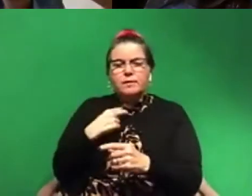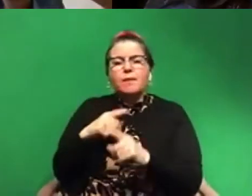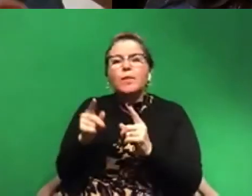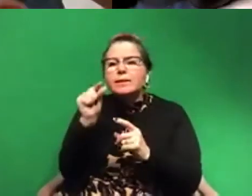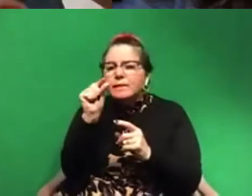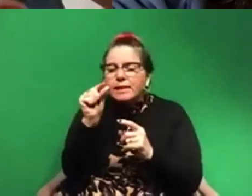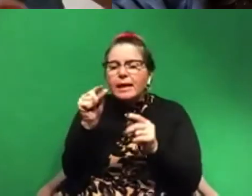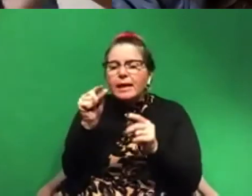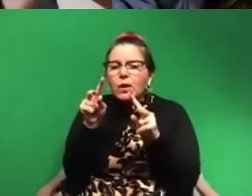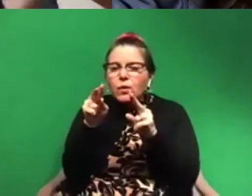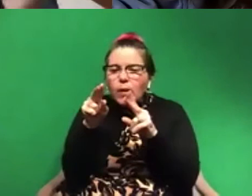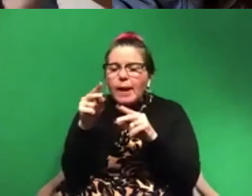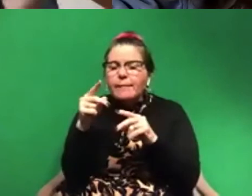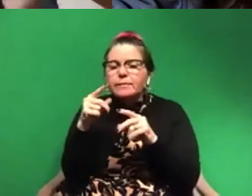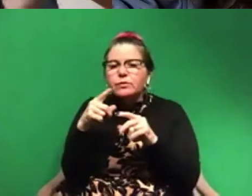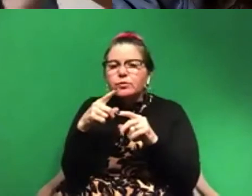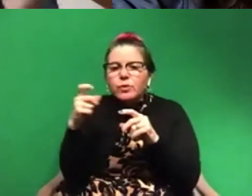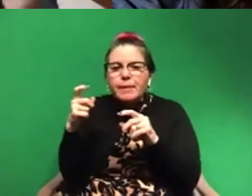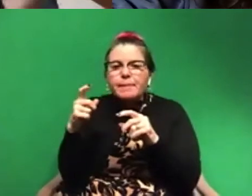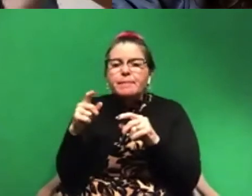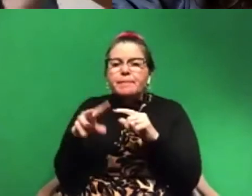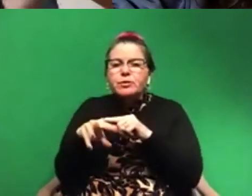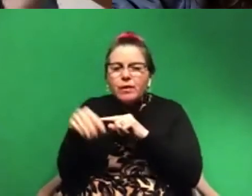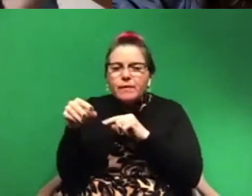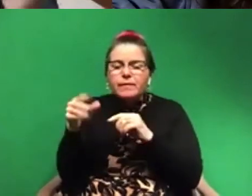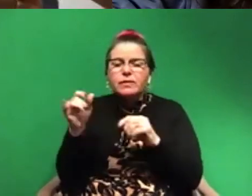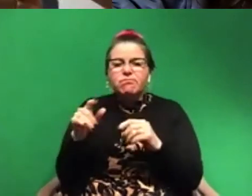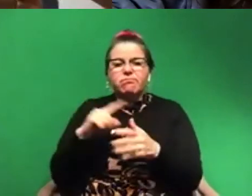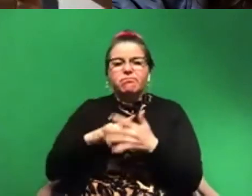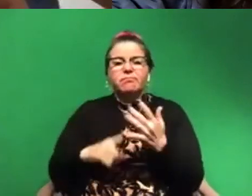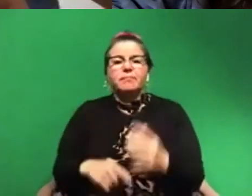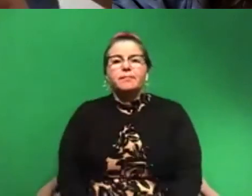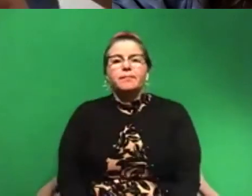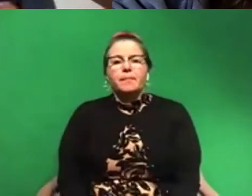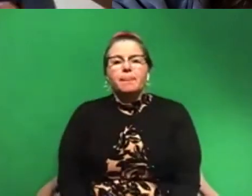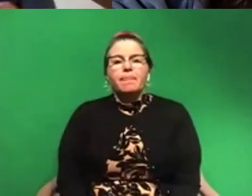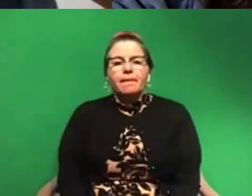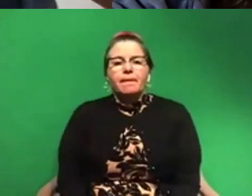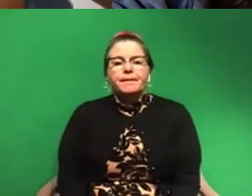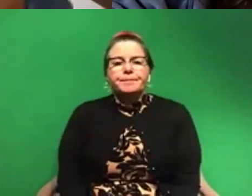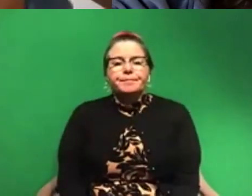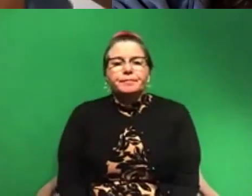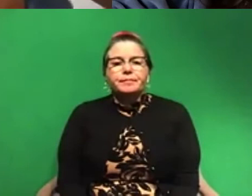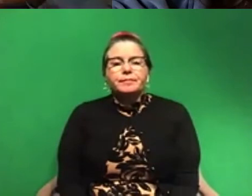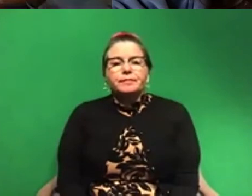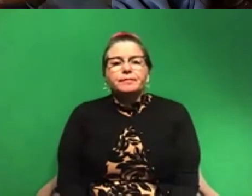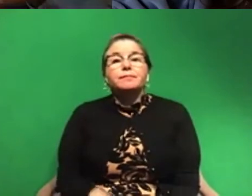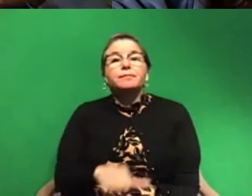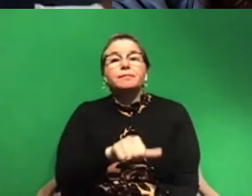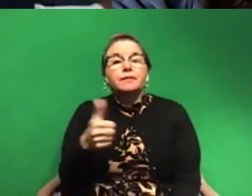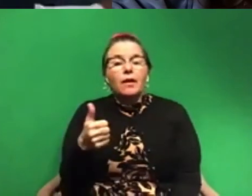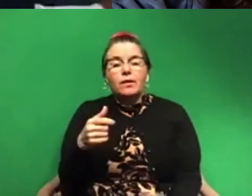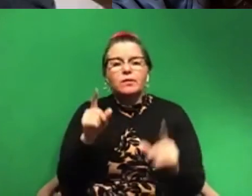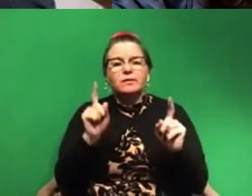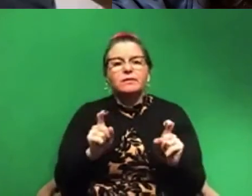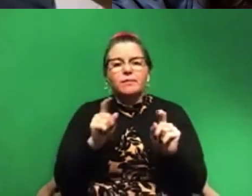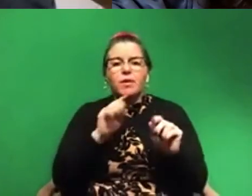little jellyfish and things like that. So that's what you'll see from that catch. Another way we sample the ocean is with grabs. So these are bucket